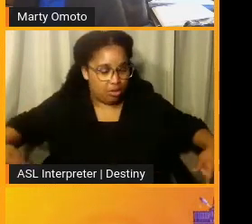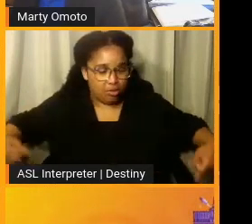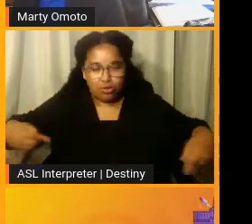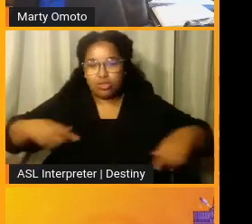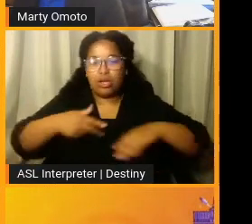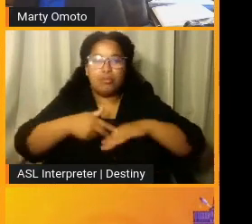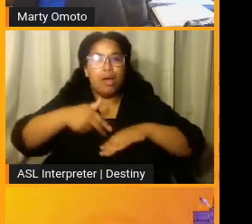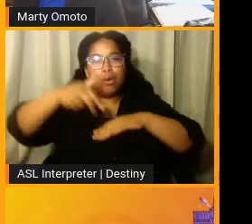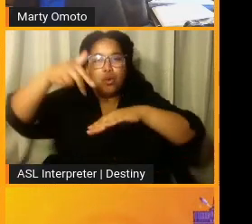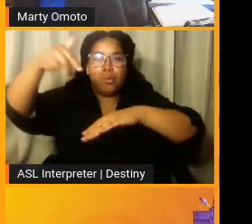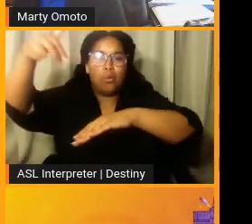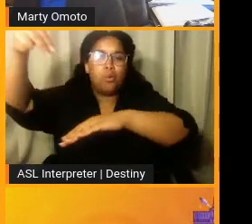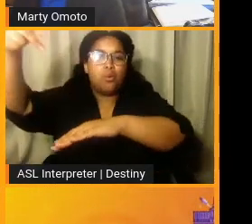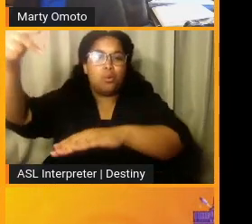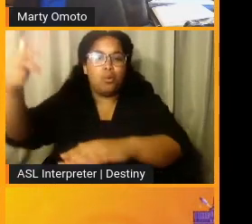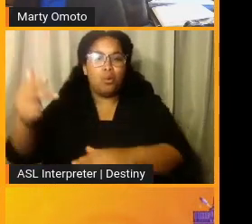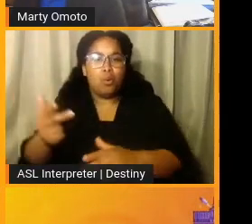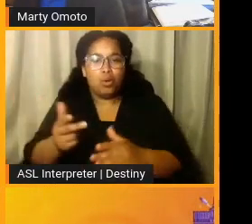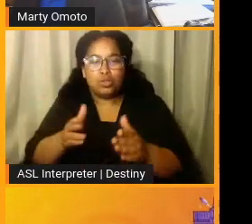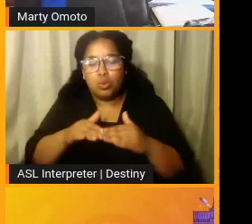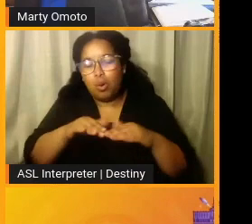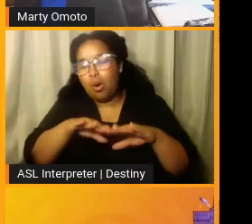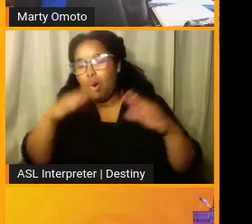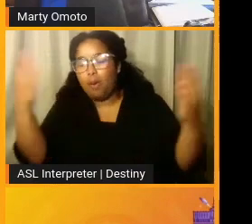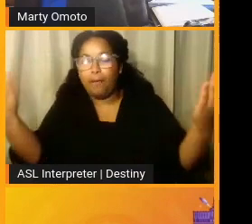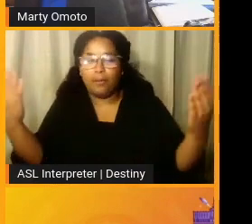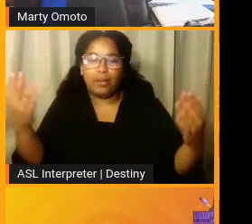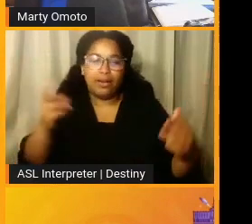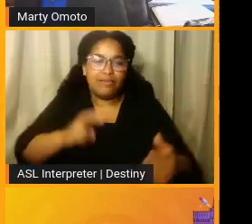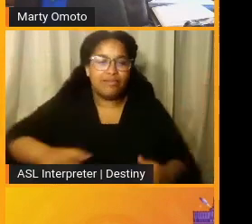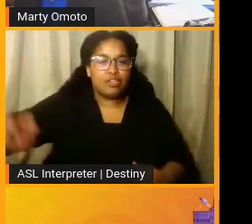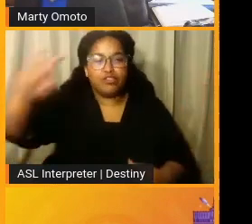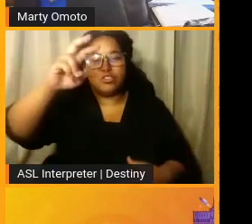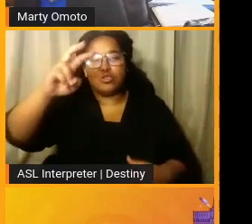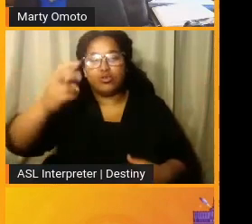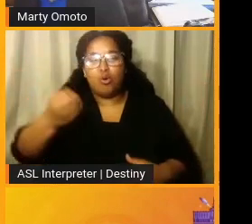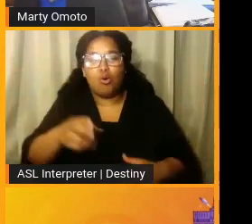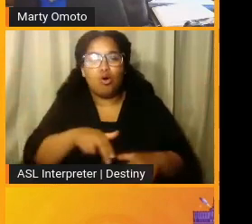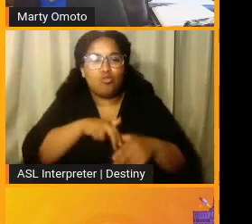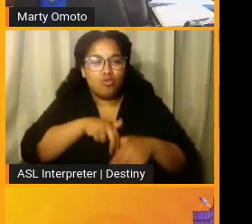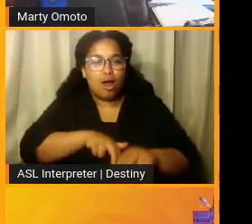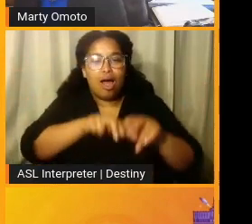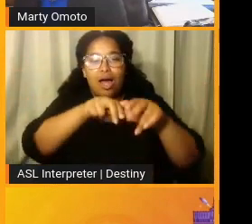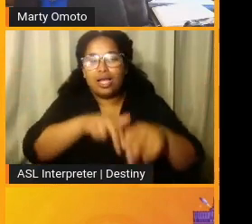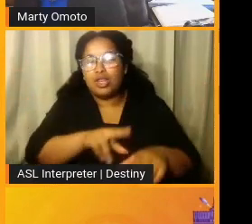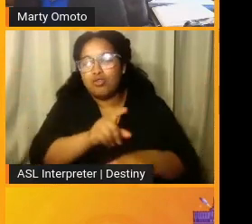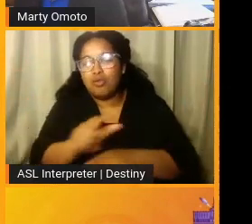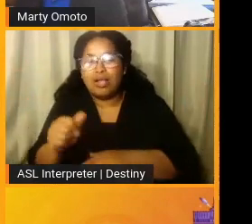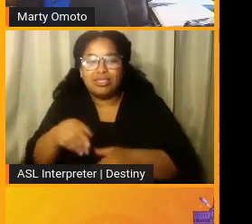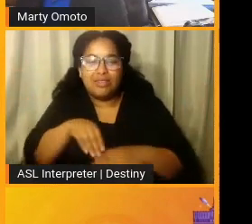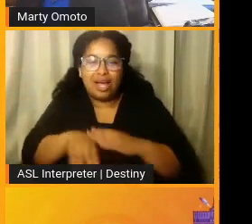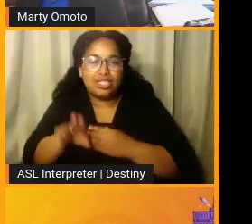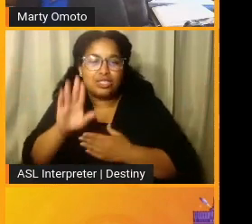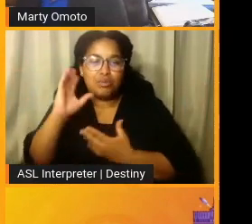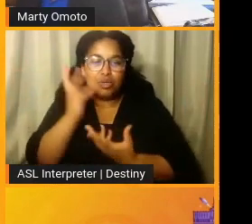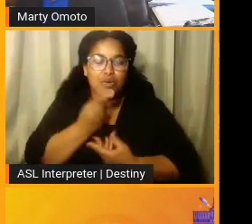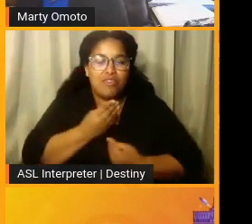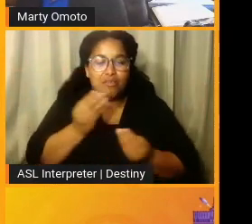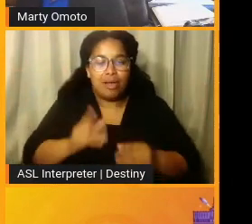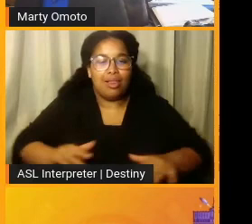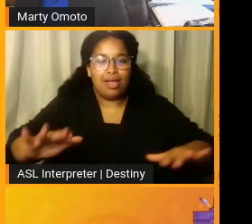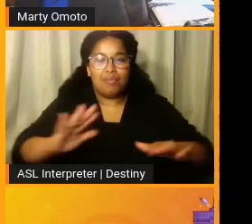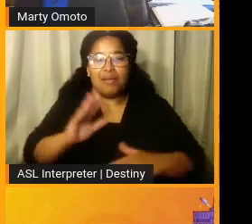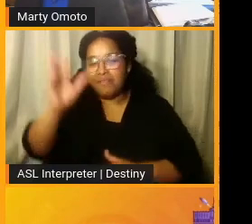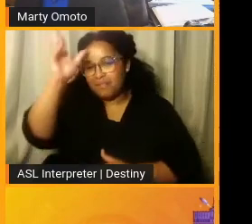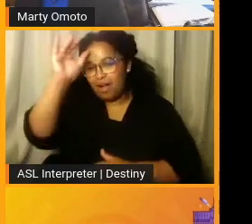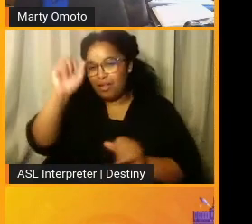open adventures or ride the rails of access through the beauty of my land. Yes, my father could